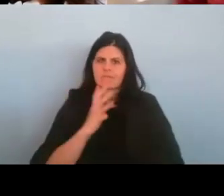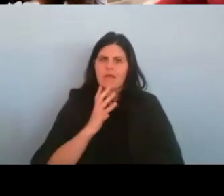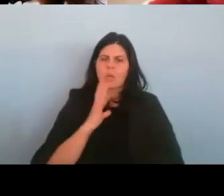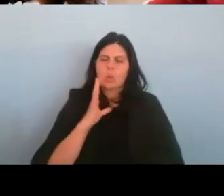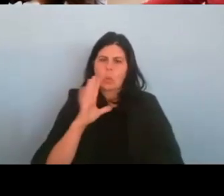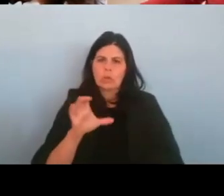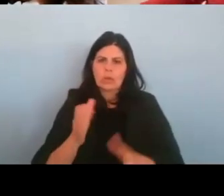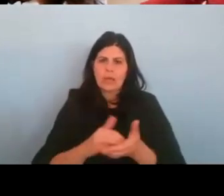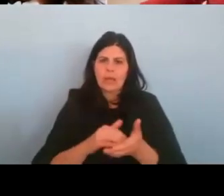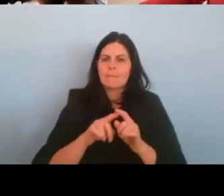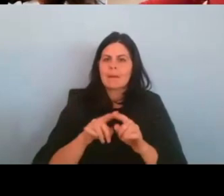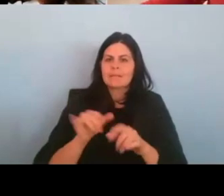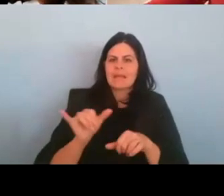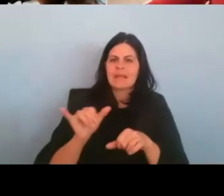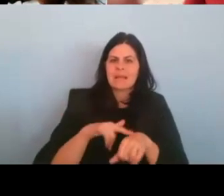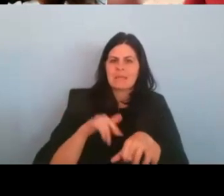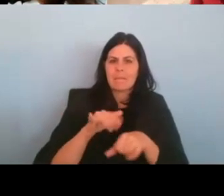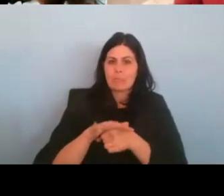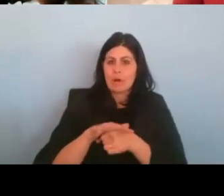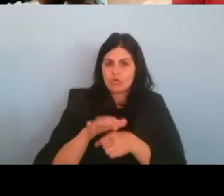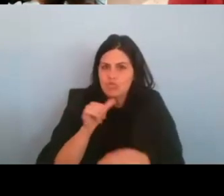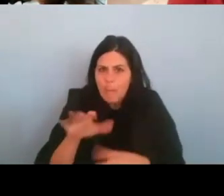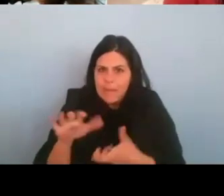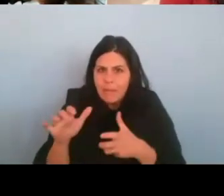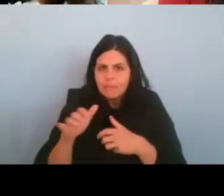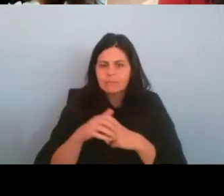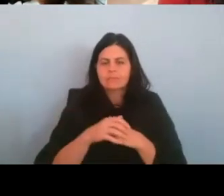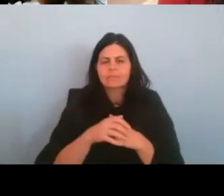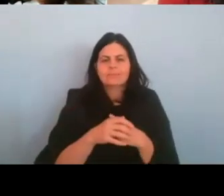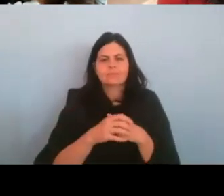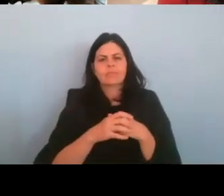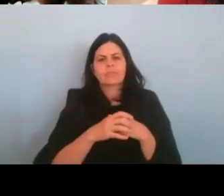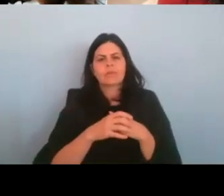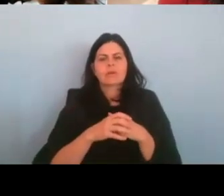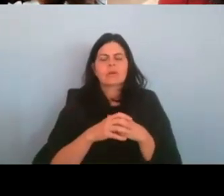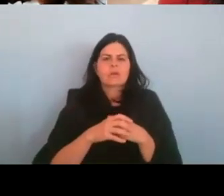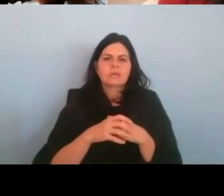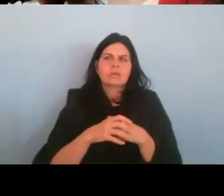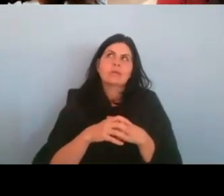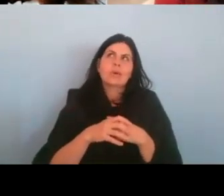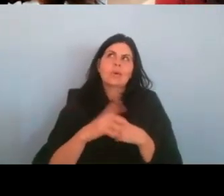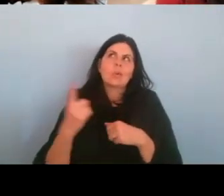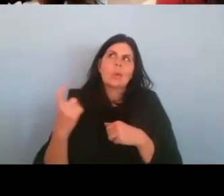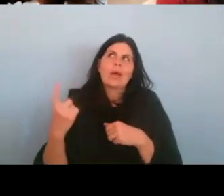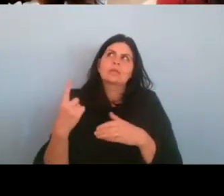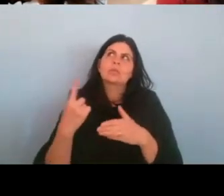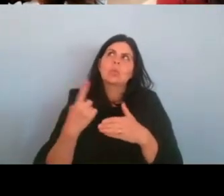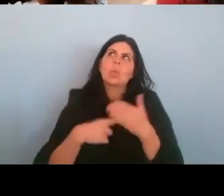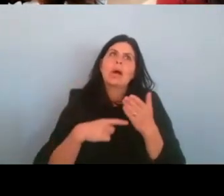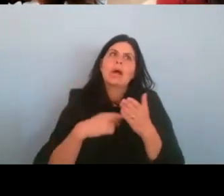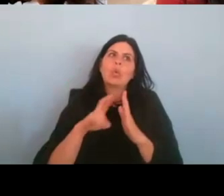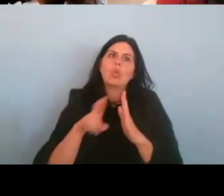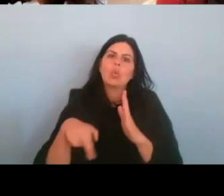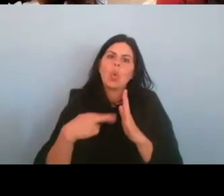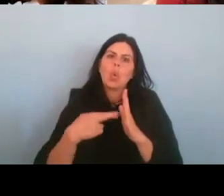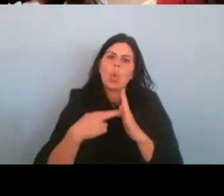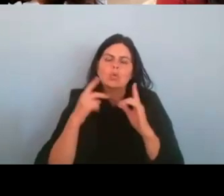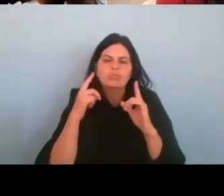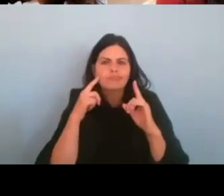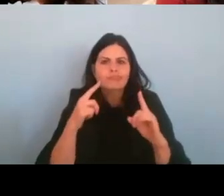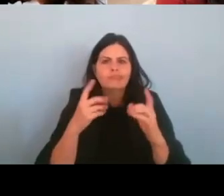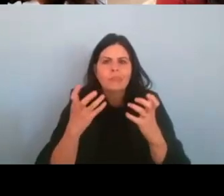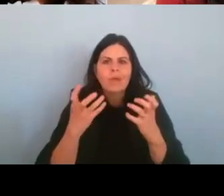like, don't mess this up. Um, as for what roles I'd love to play. Um, I mean,